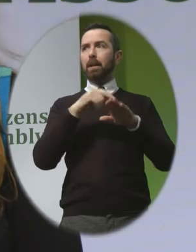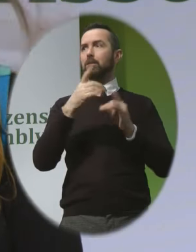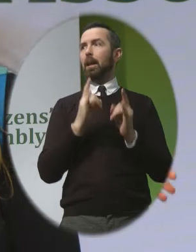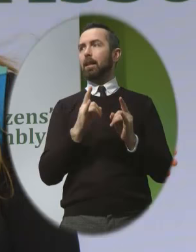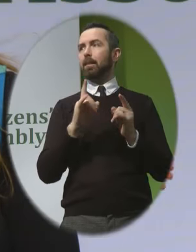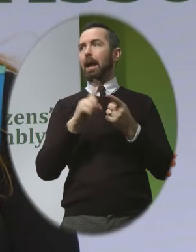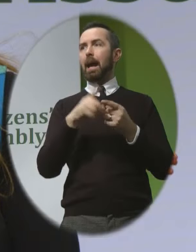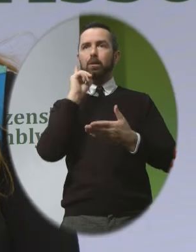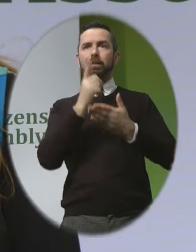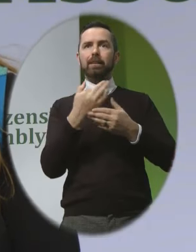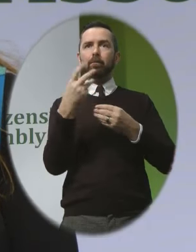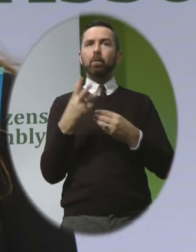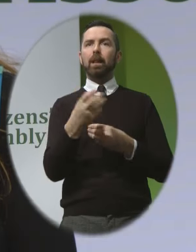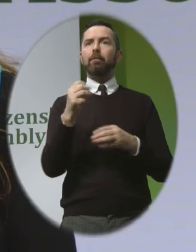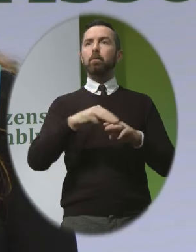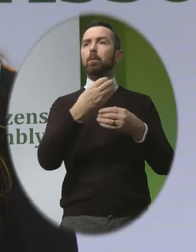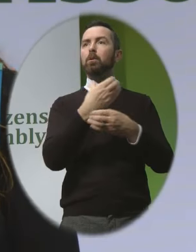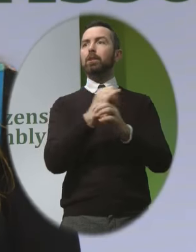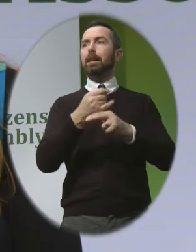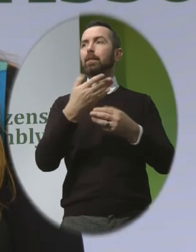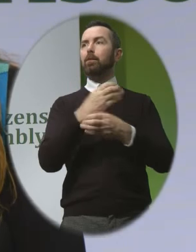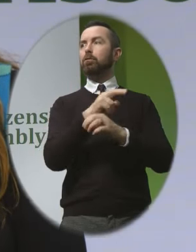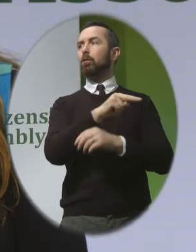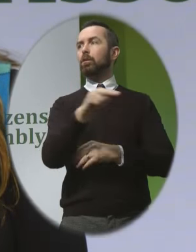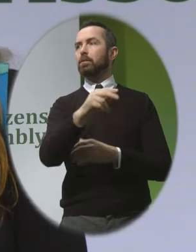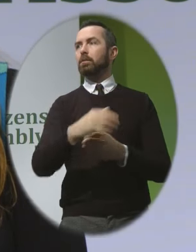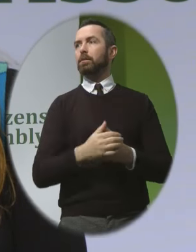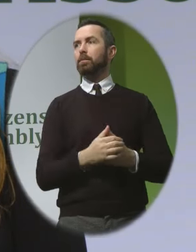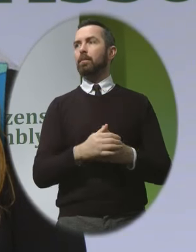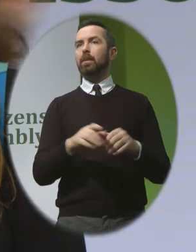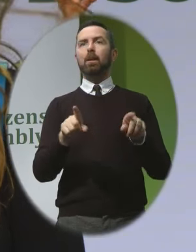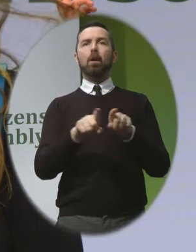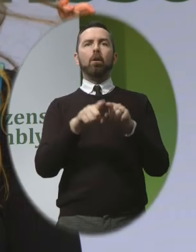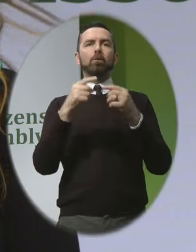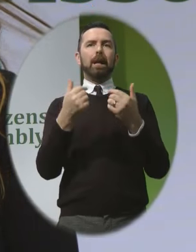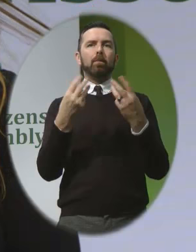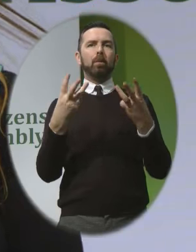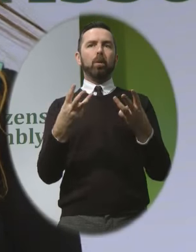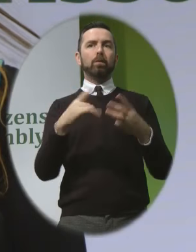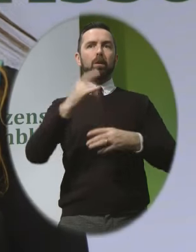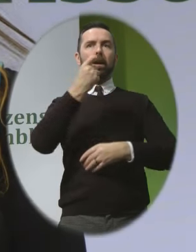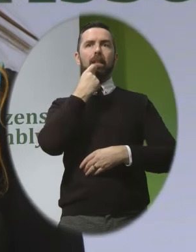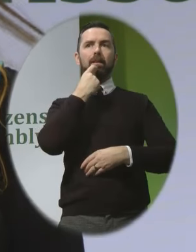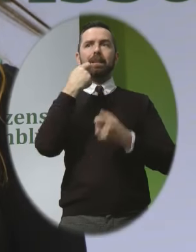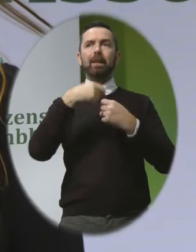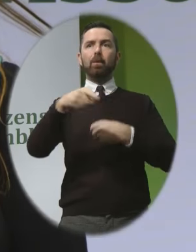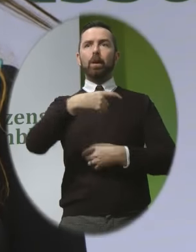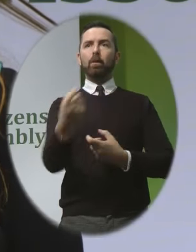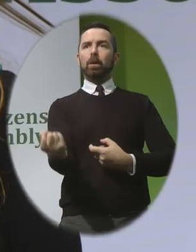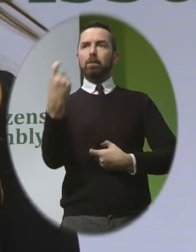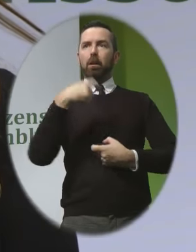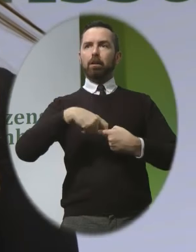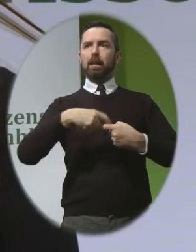decisions on whether to have more children in this country we would also like to take this opportunity to highlight that we have been contacted by